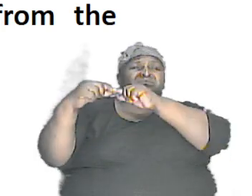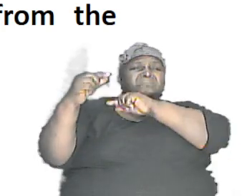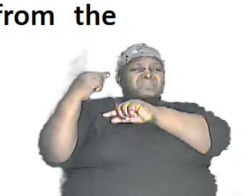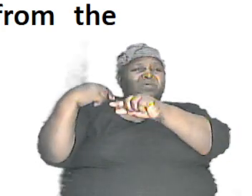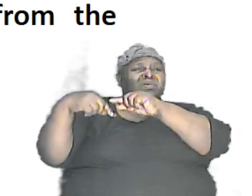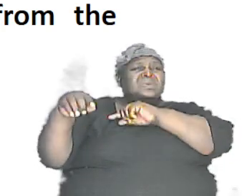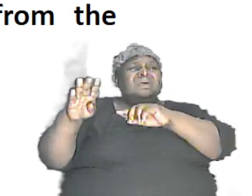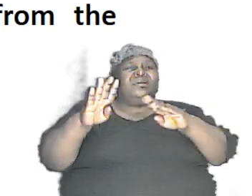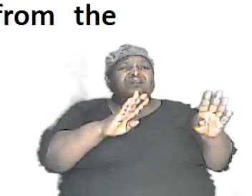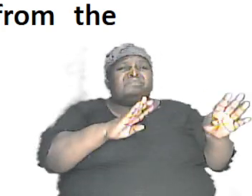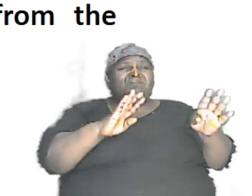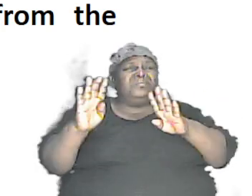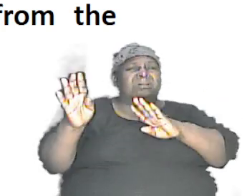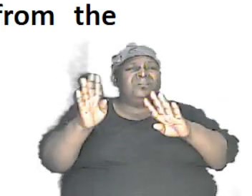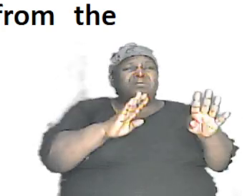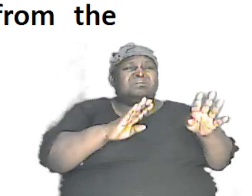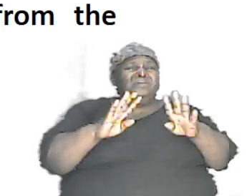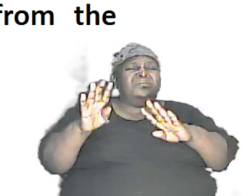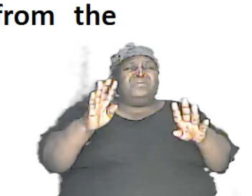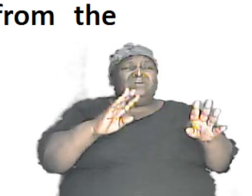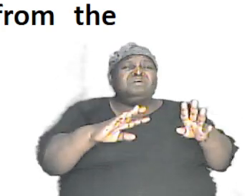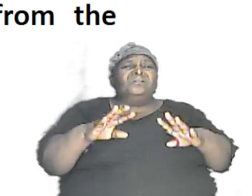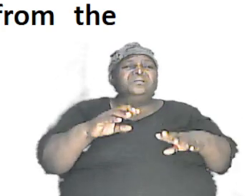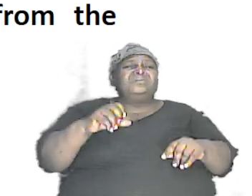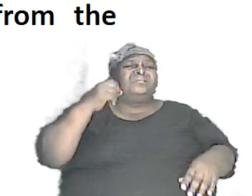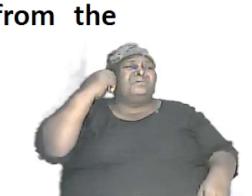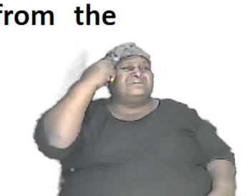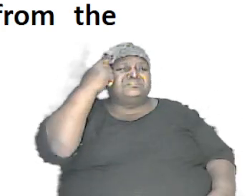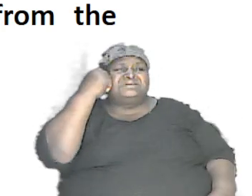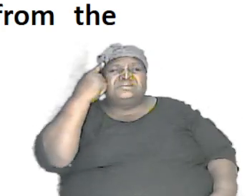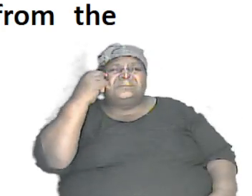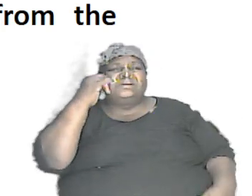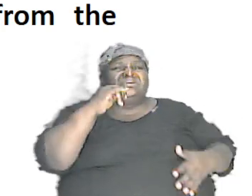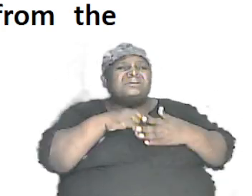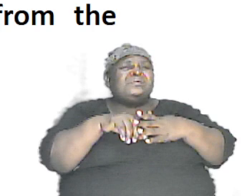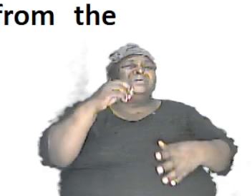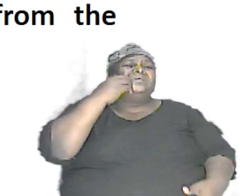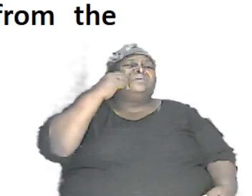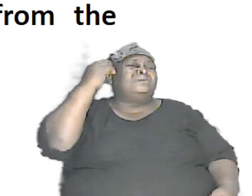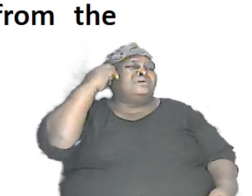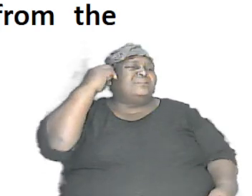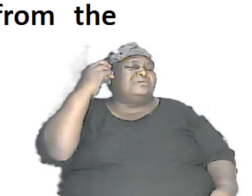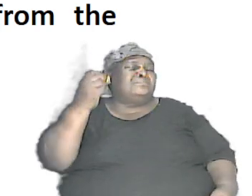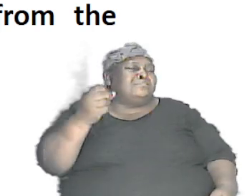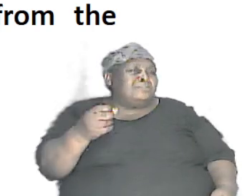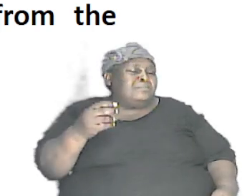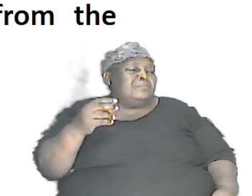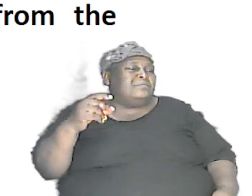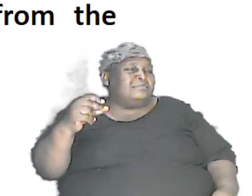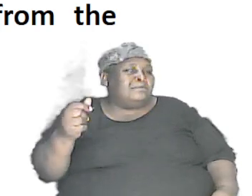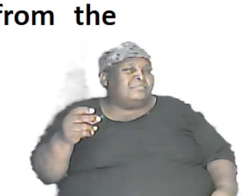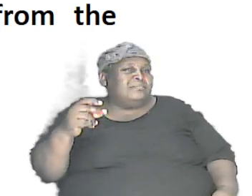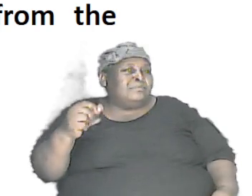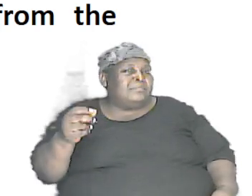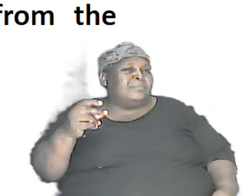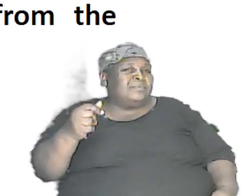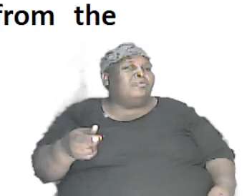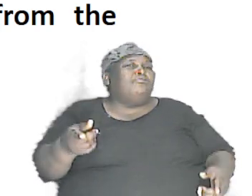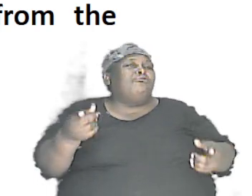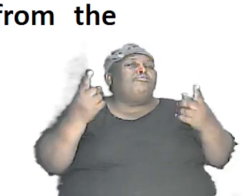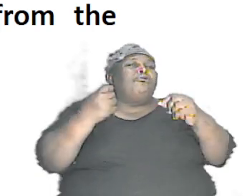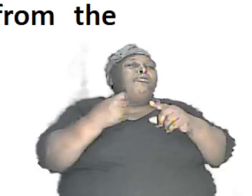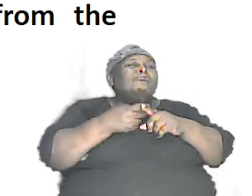and behavioral data it is clear that the domestic dog originates